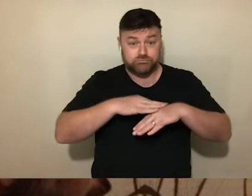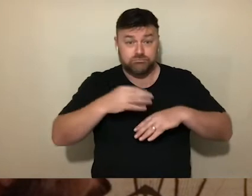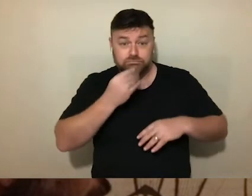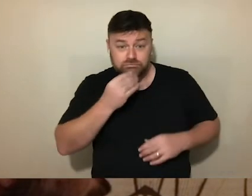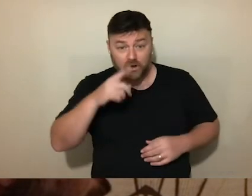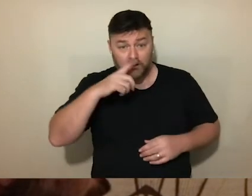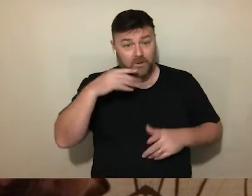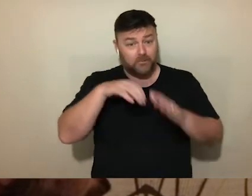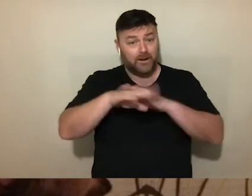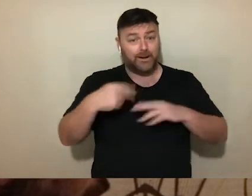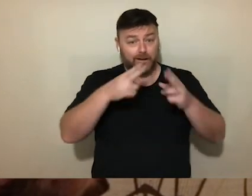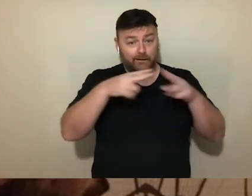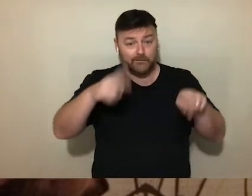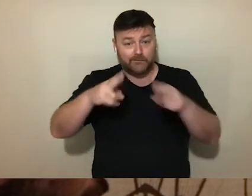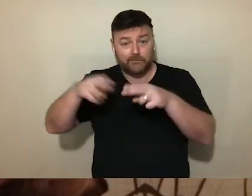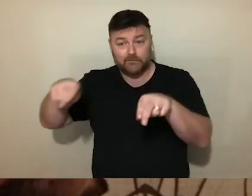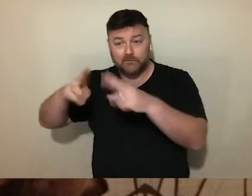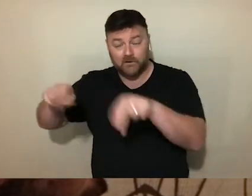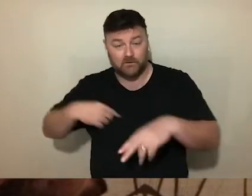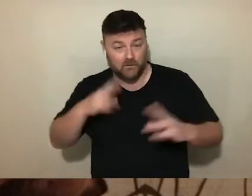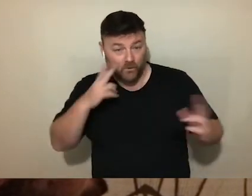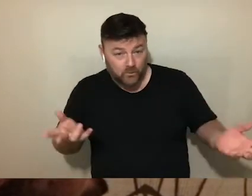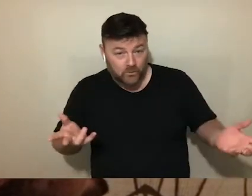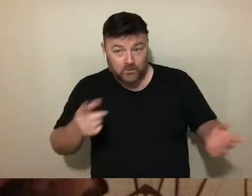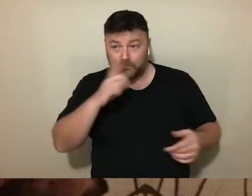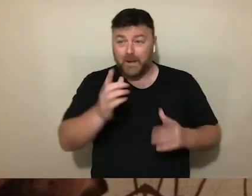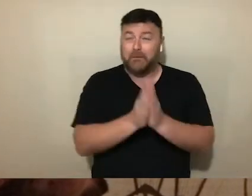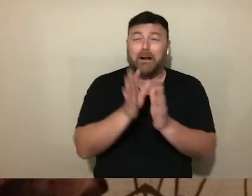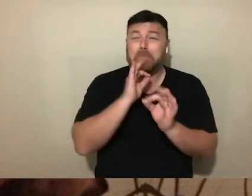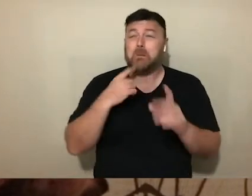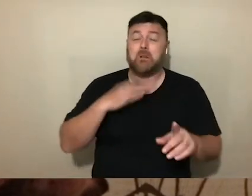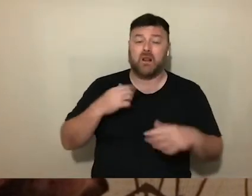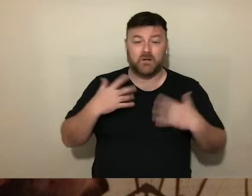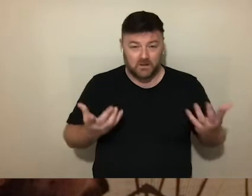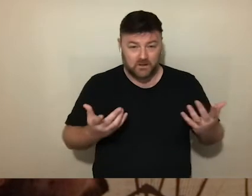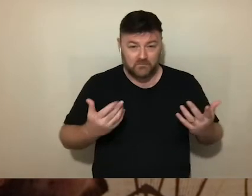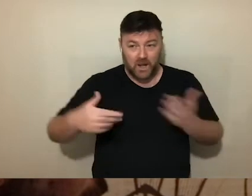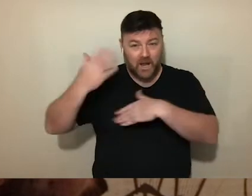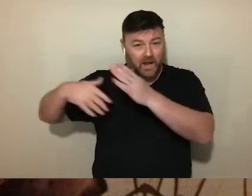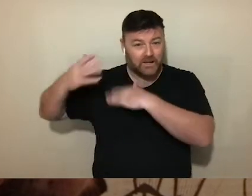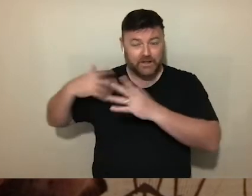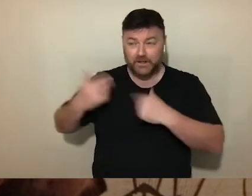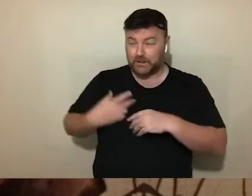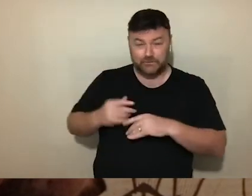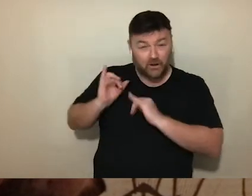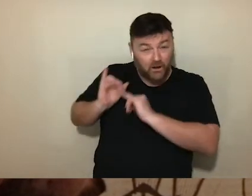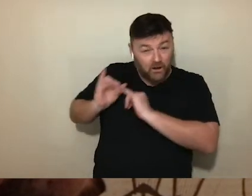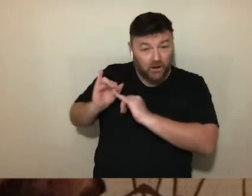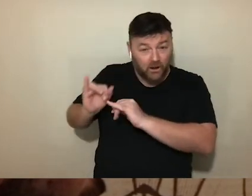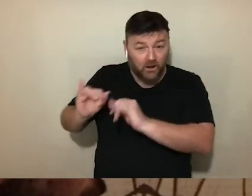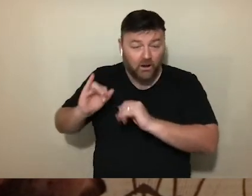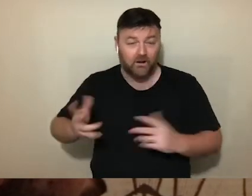live is normal. Like how fracturing histories of ancient people is normal. As long as there's that shiny rainbow black